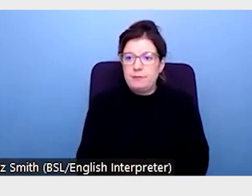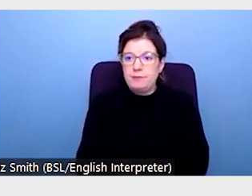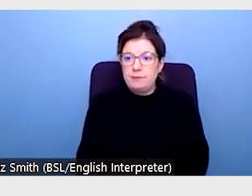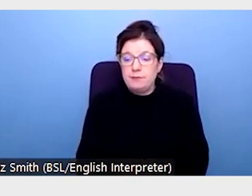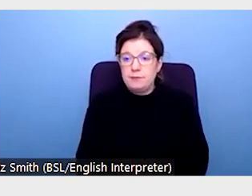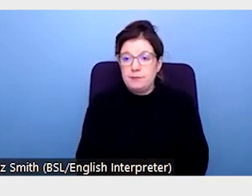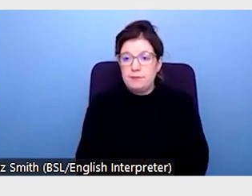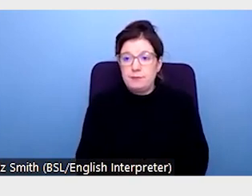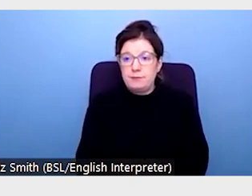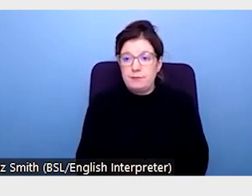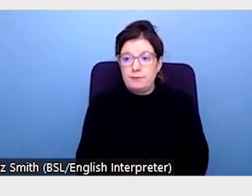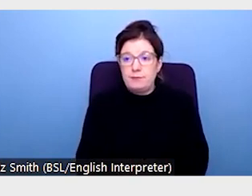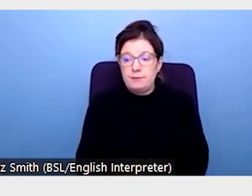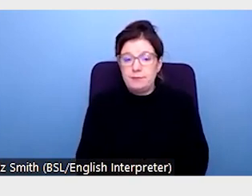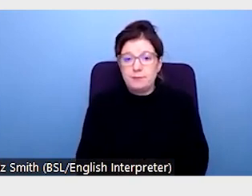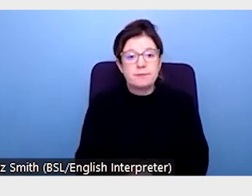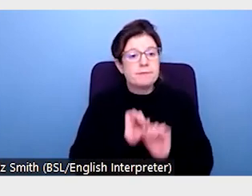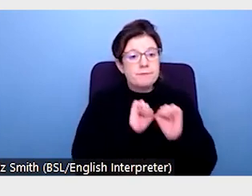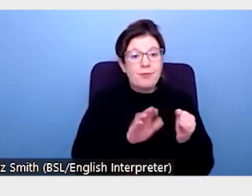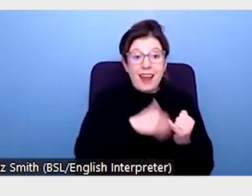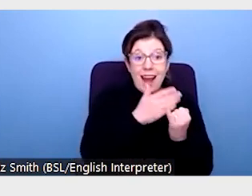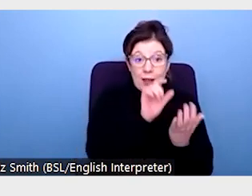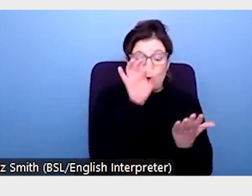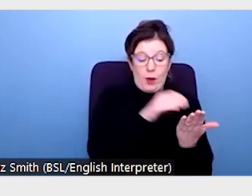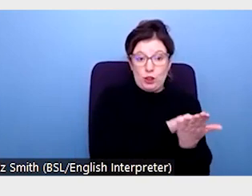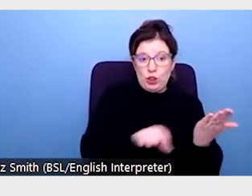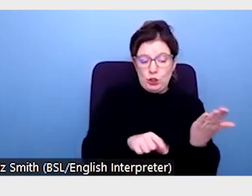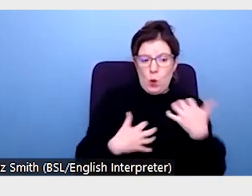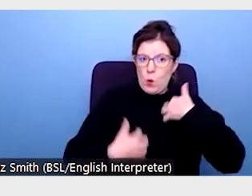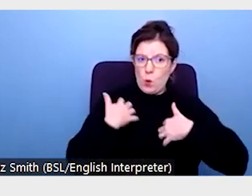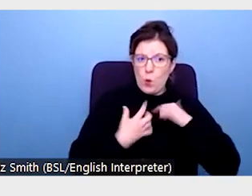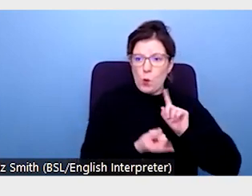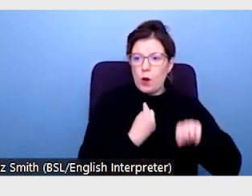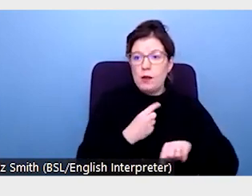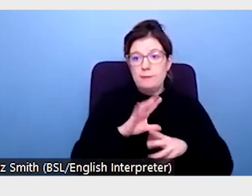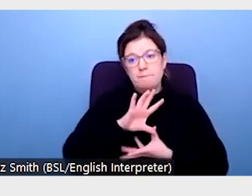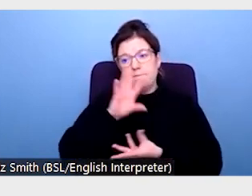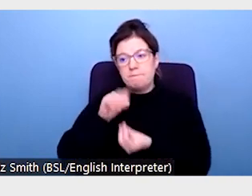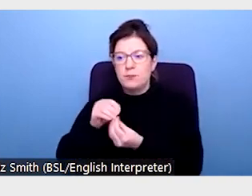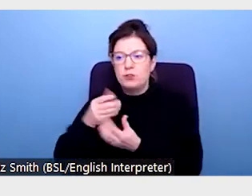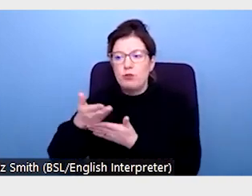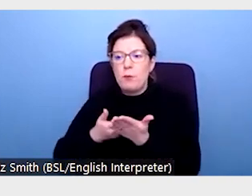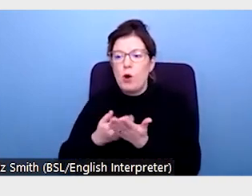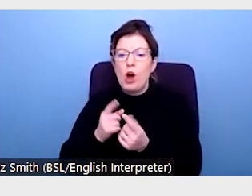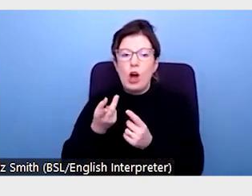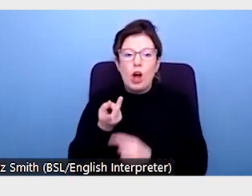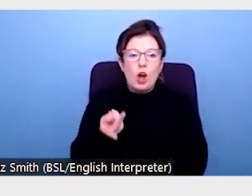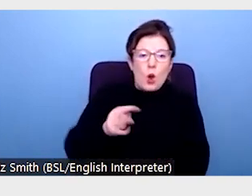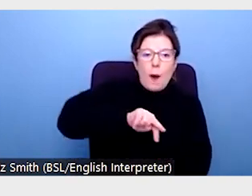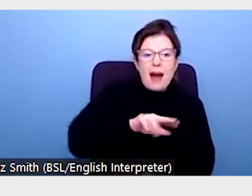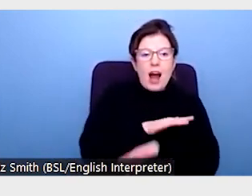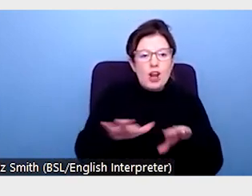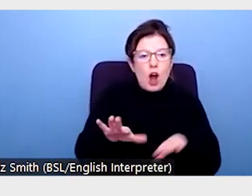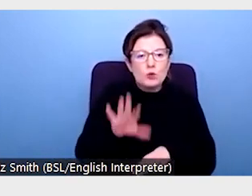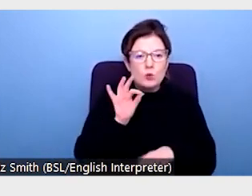So based on the answers to this question, we created a report called Going Back is Not a Choice, which